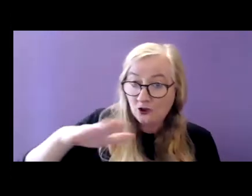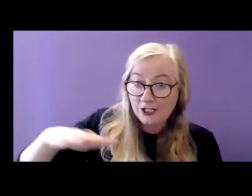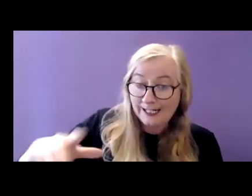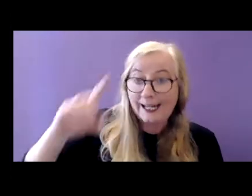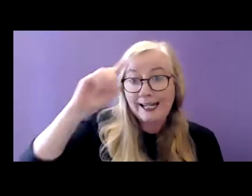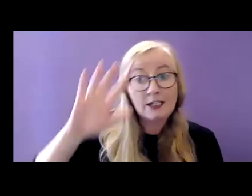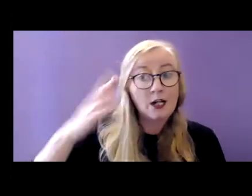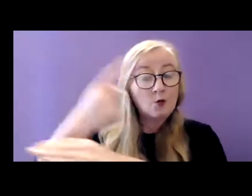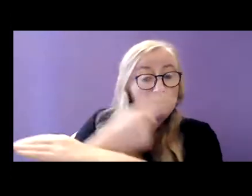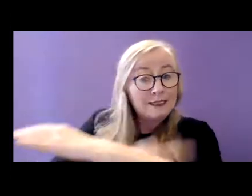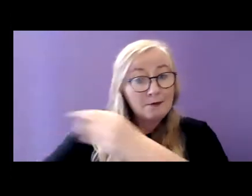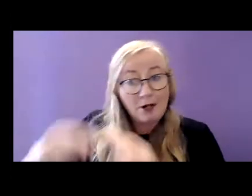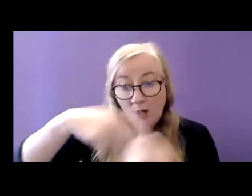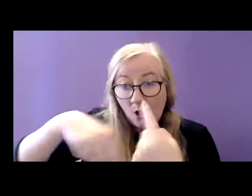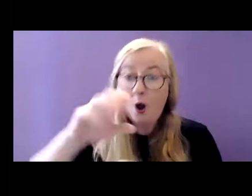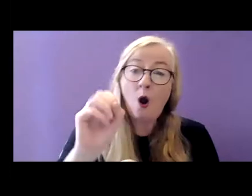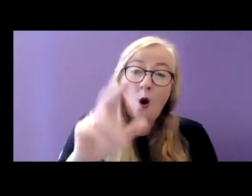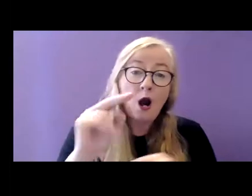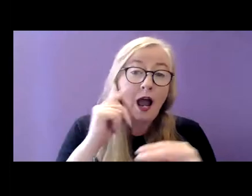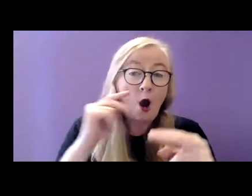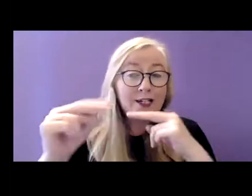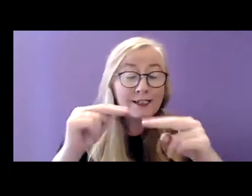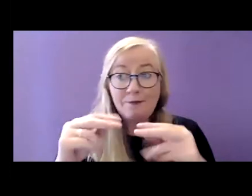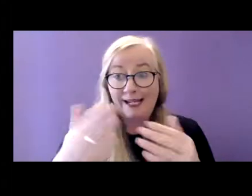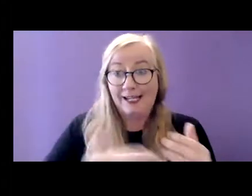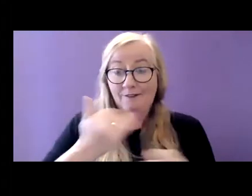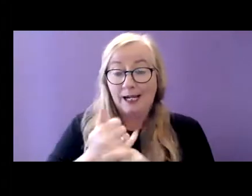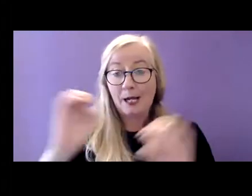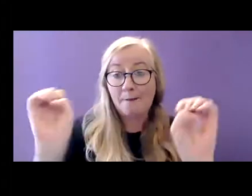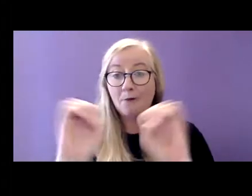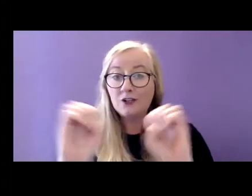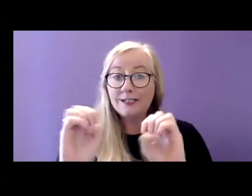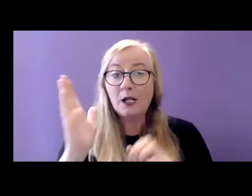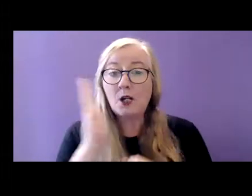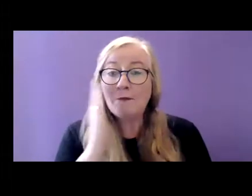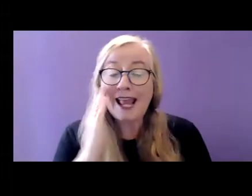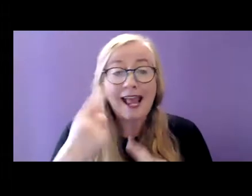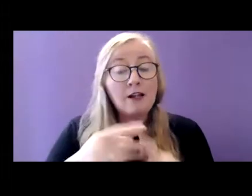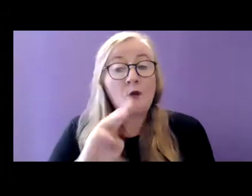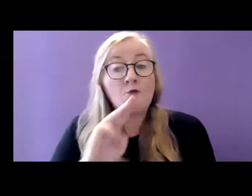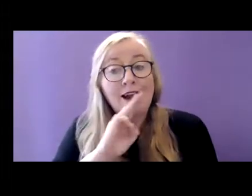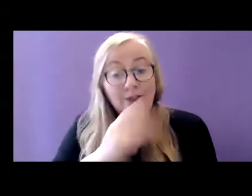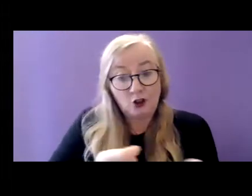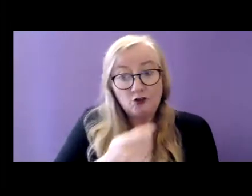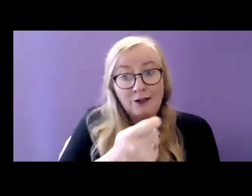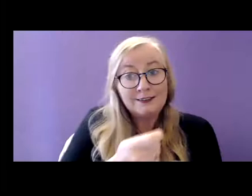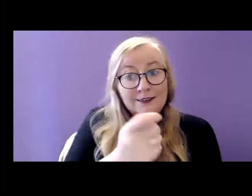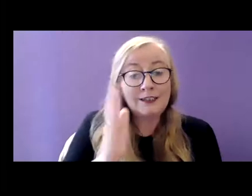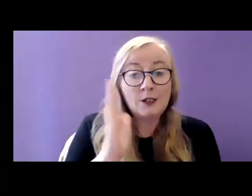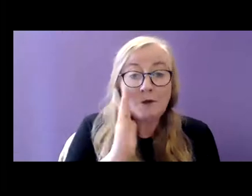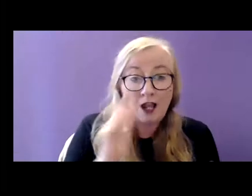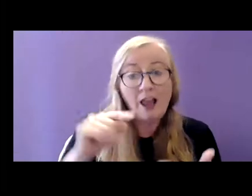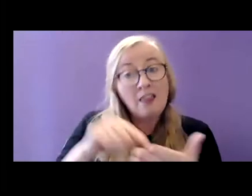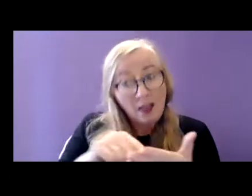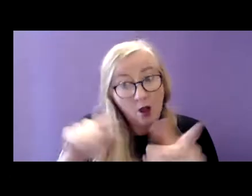disability or autism living in emergency accommodation and private rental accommodation. It also highlights